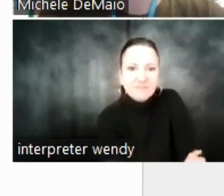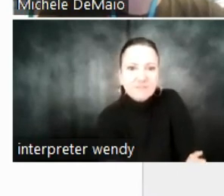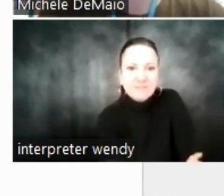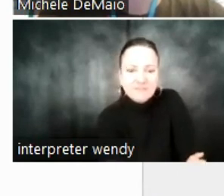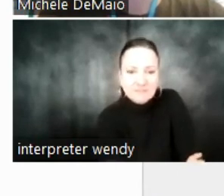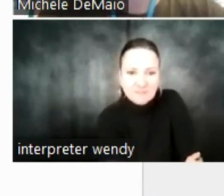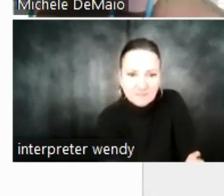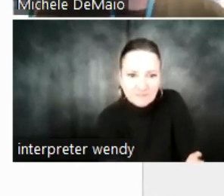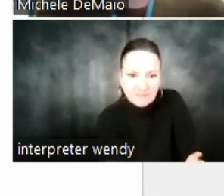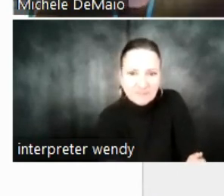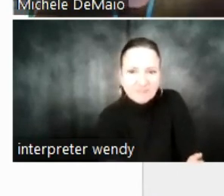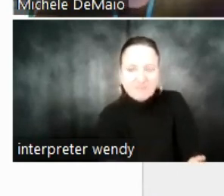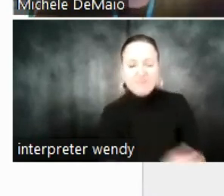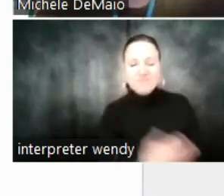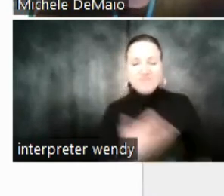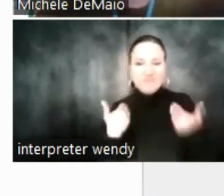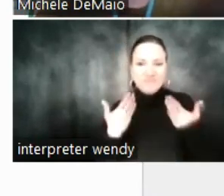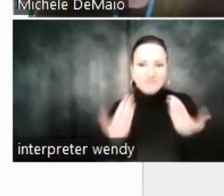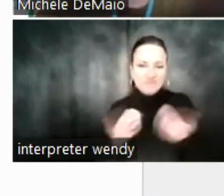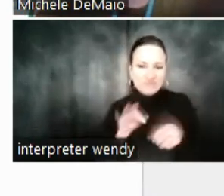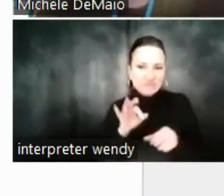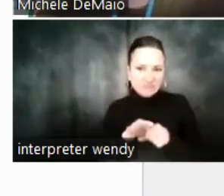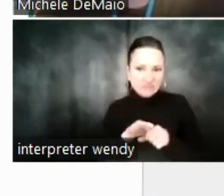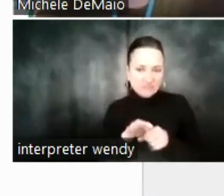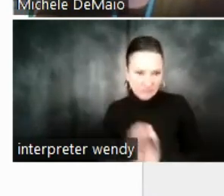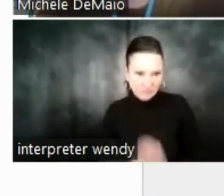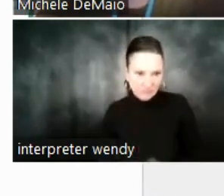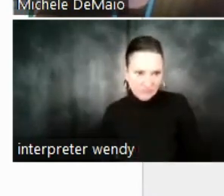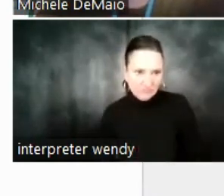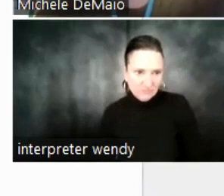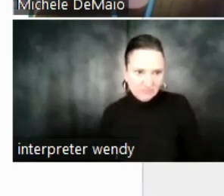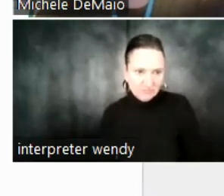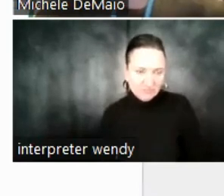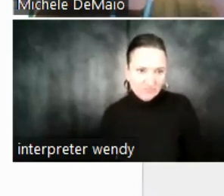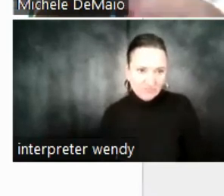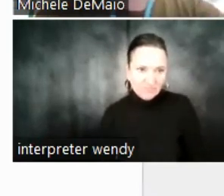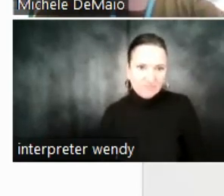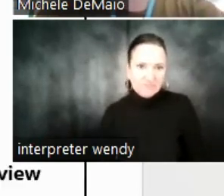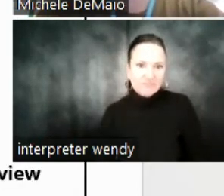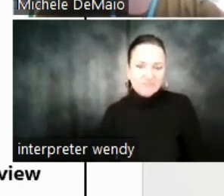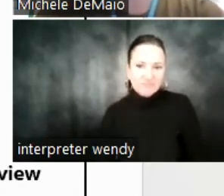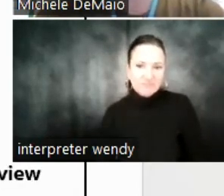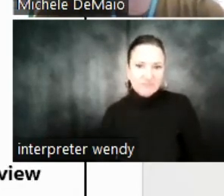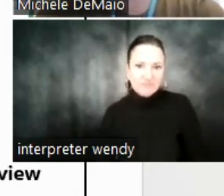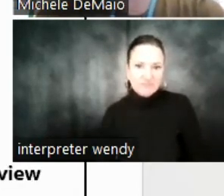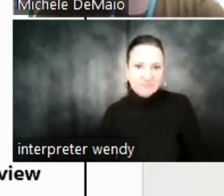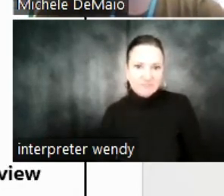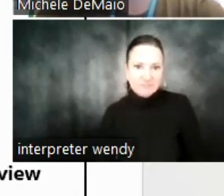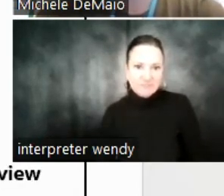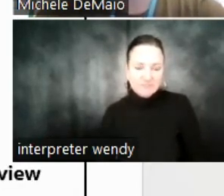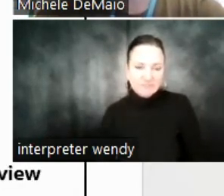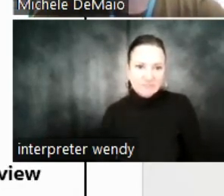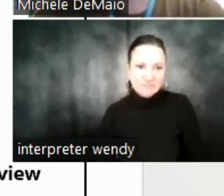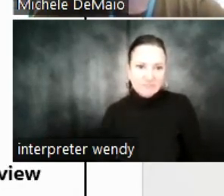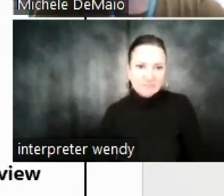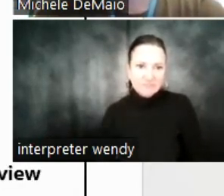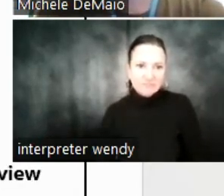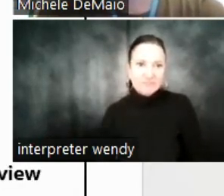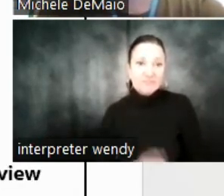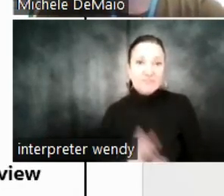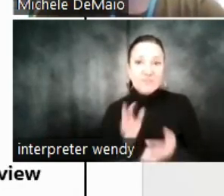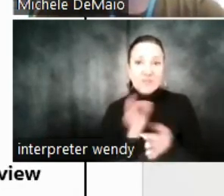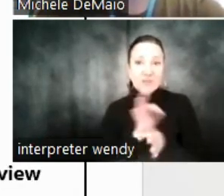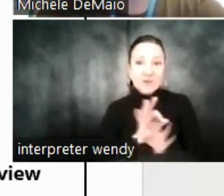grab a quick vote before you're done with us today. All 16 finalists are there. I also mentioned that we have a